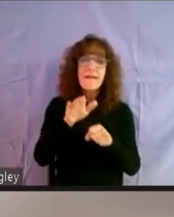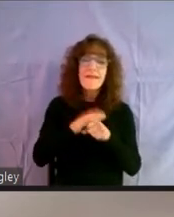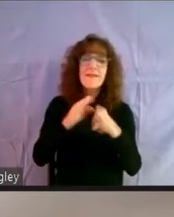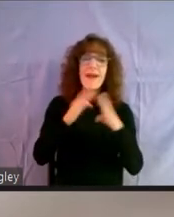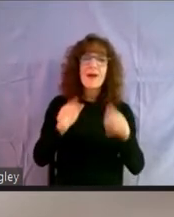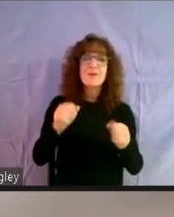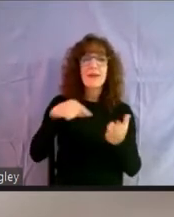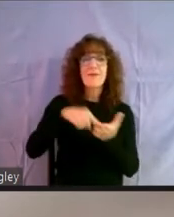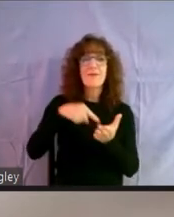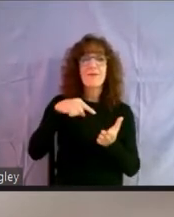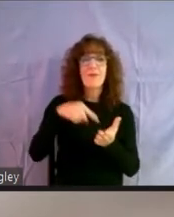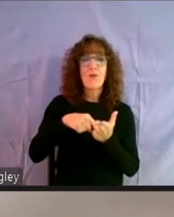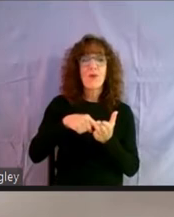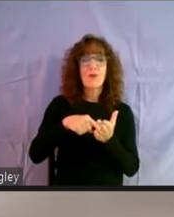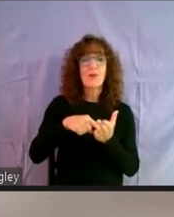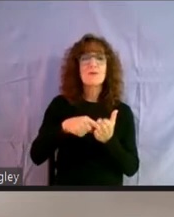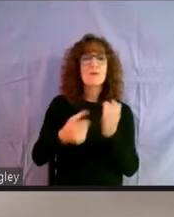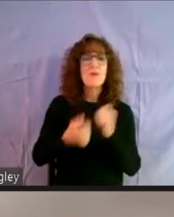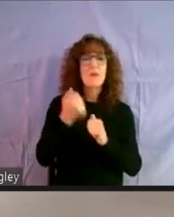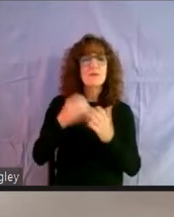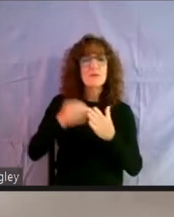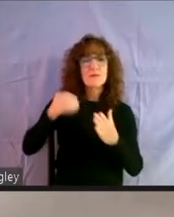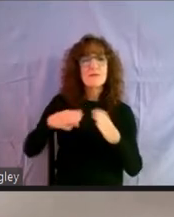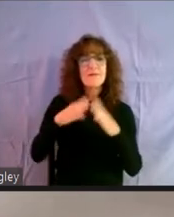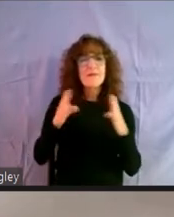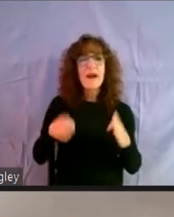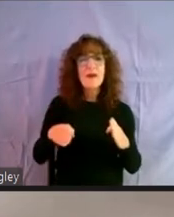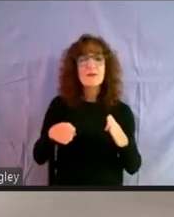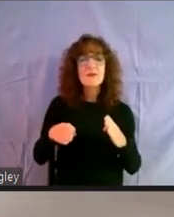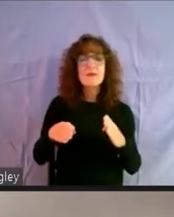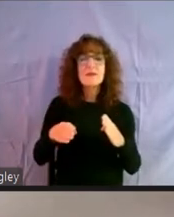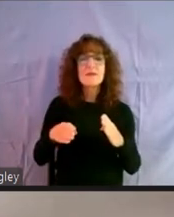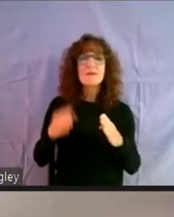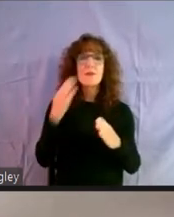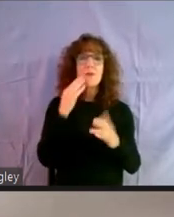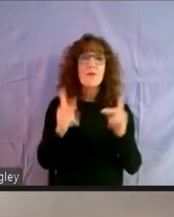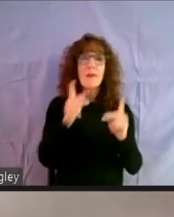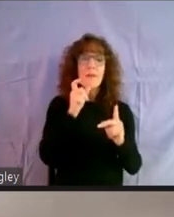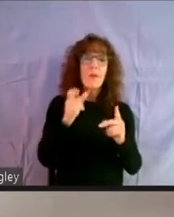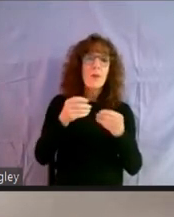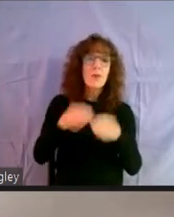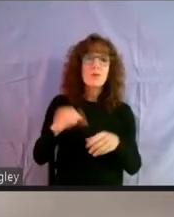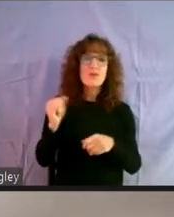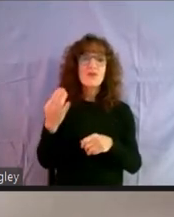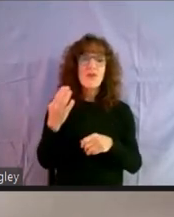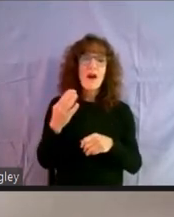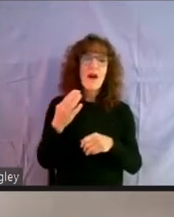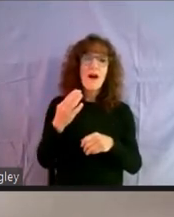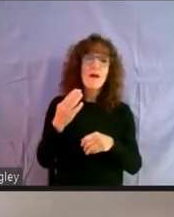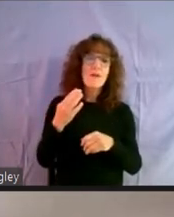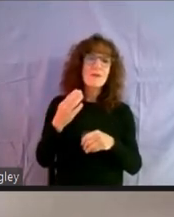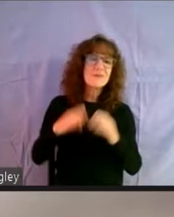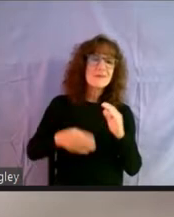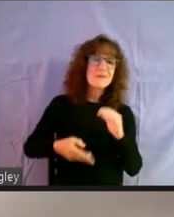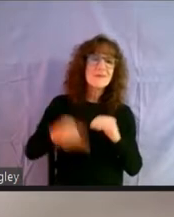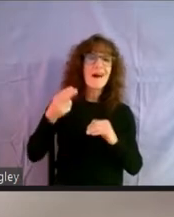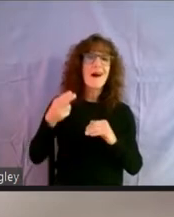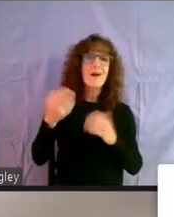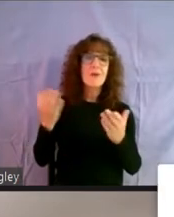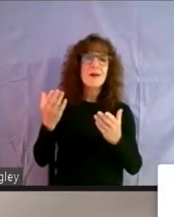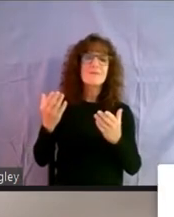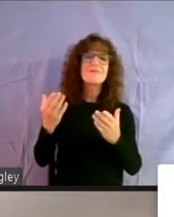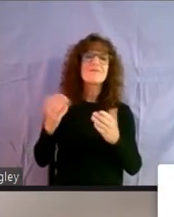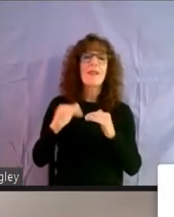particular. And we know that the people who are losing their jobs at a higher rate than any other are low-wage